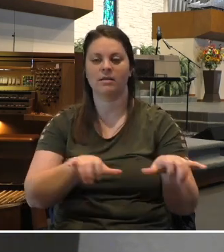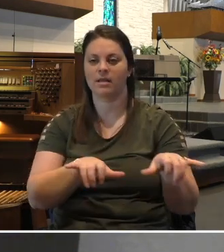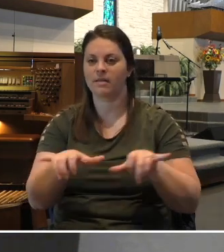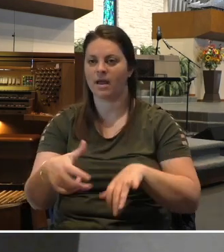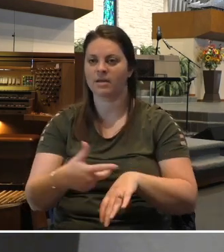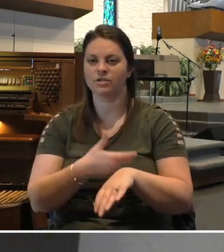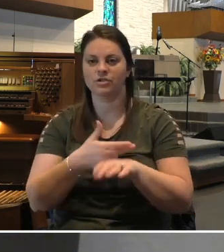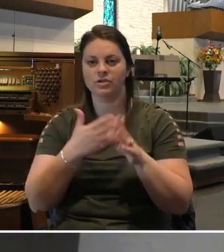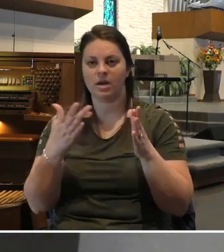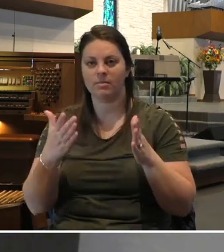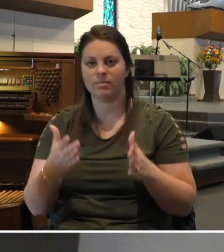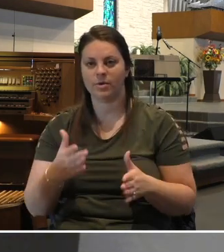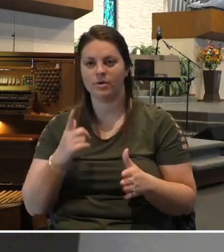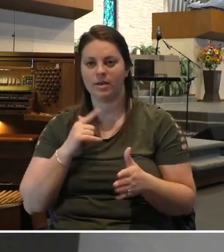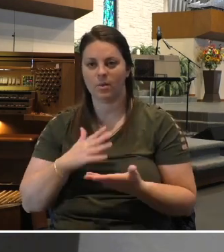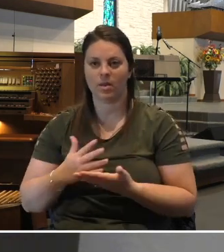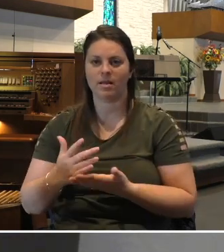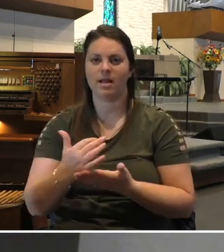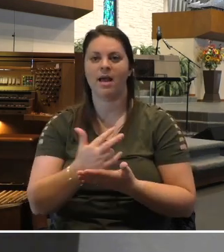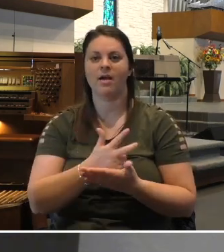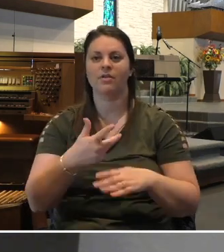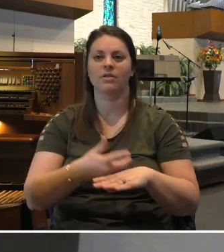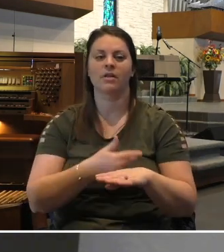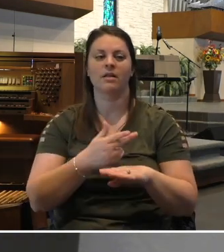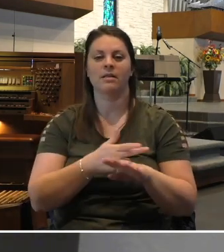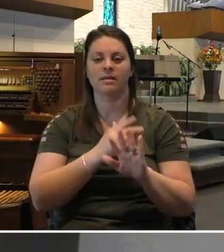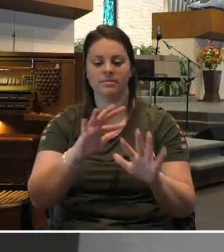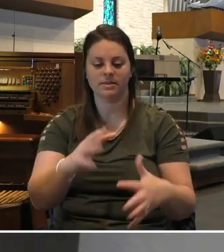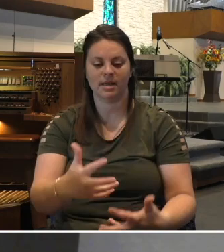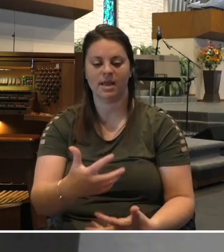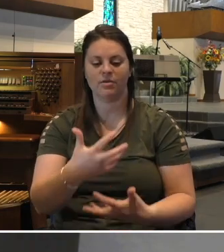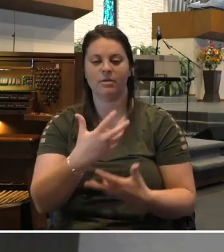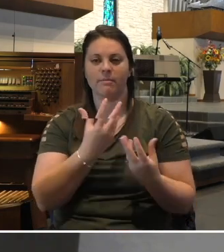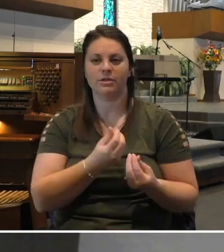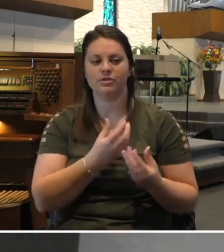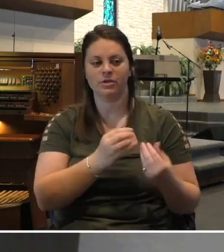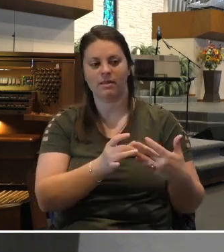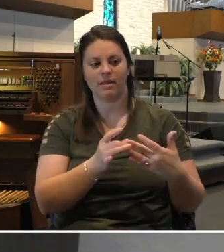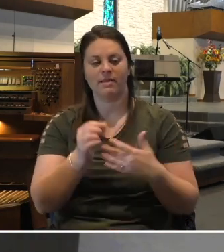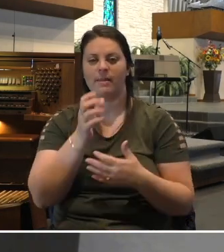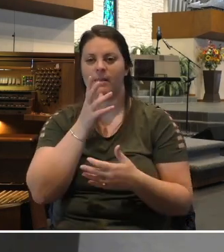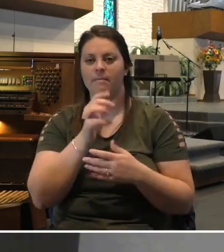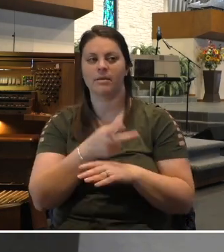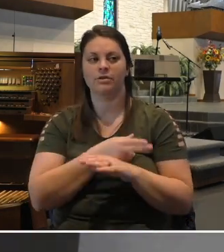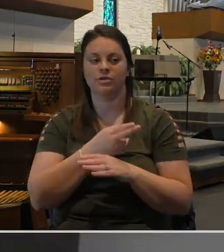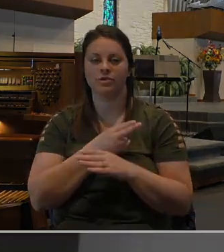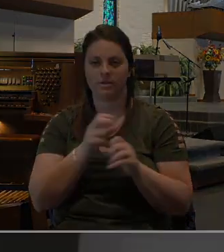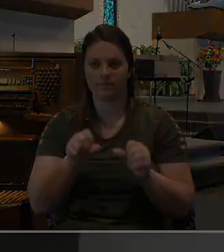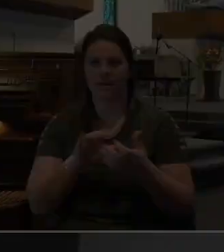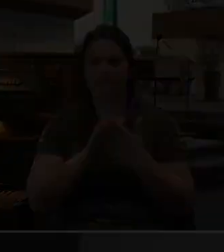them in his bosom and gently lead the mother sheep. May it be so in my life and in yours.